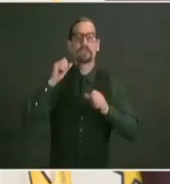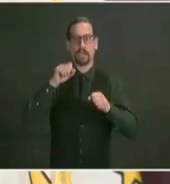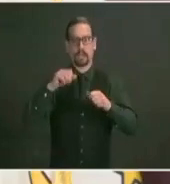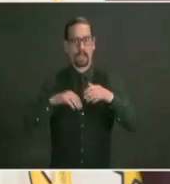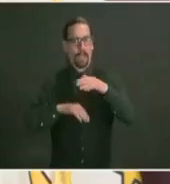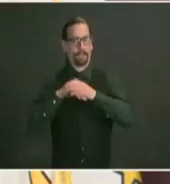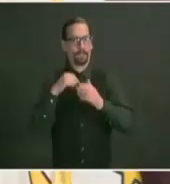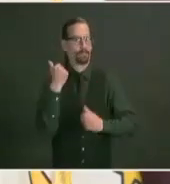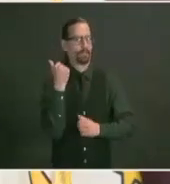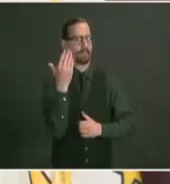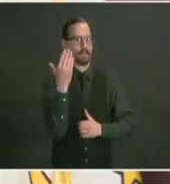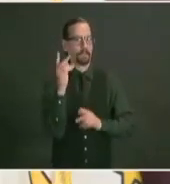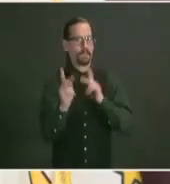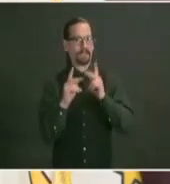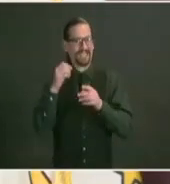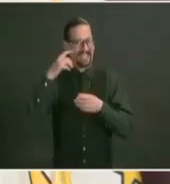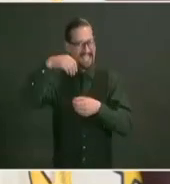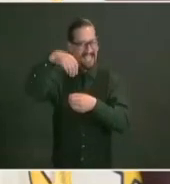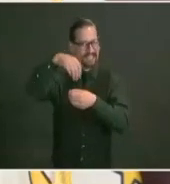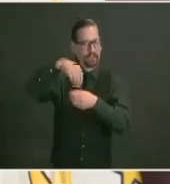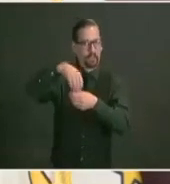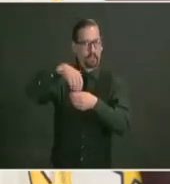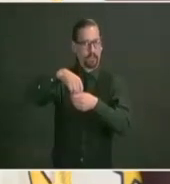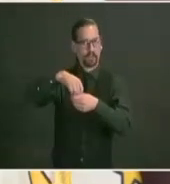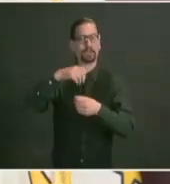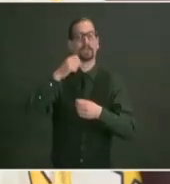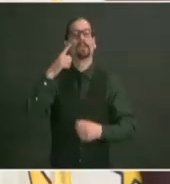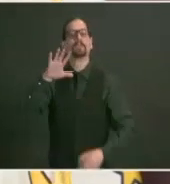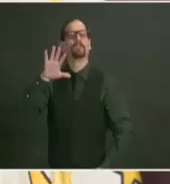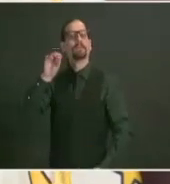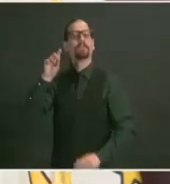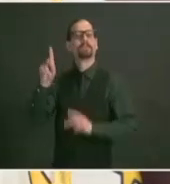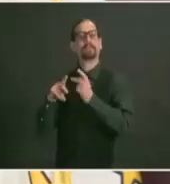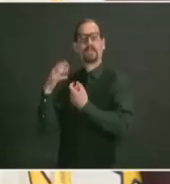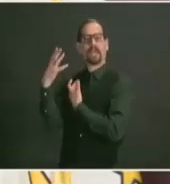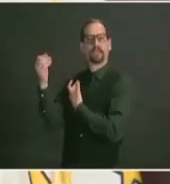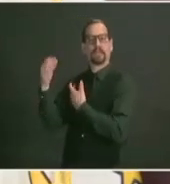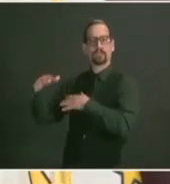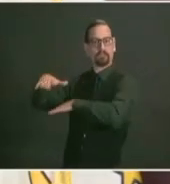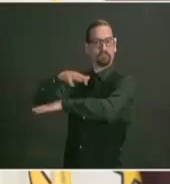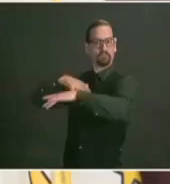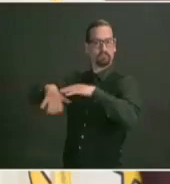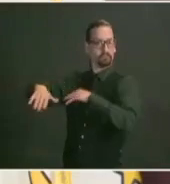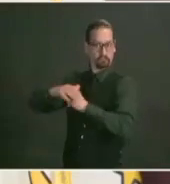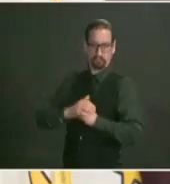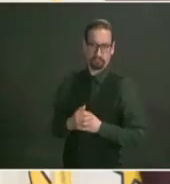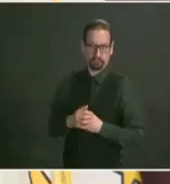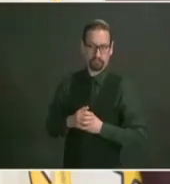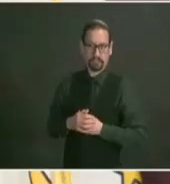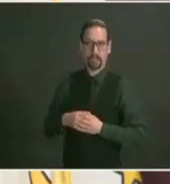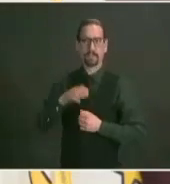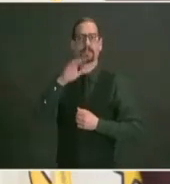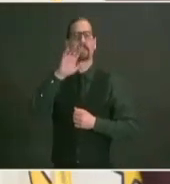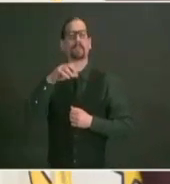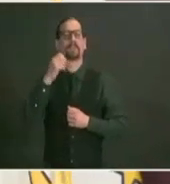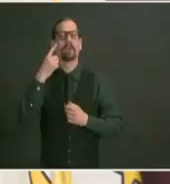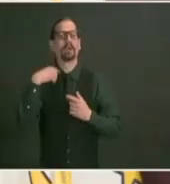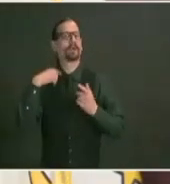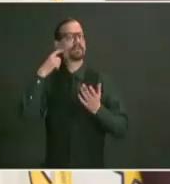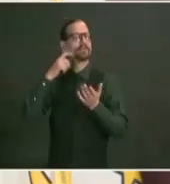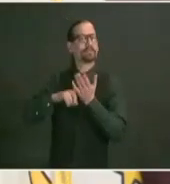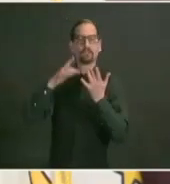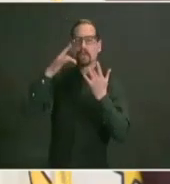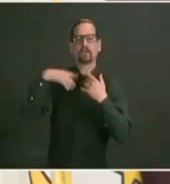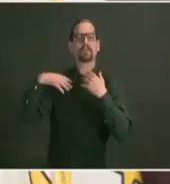15 people outdoors this incremental relief begins to put rhode island in line with our neighboring states at the